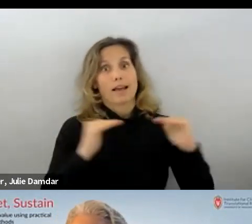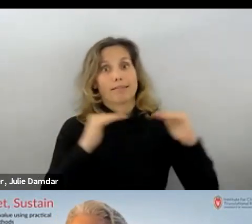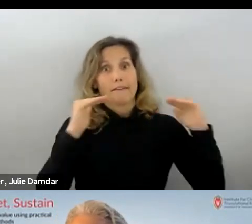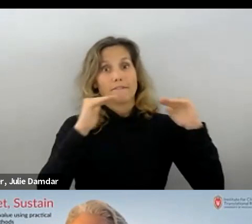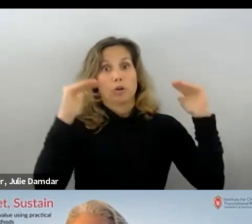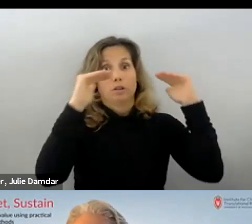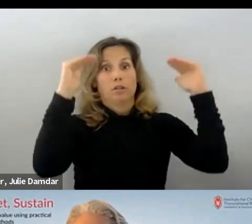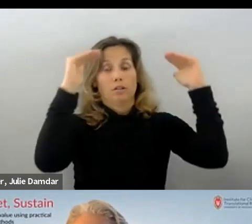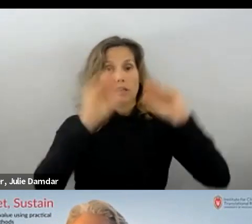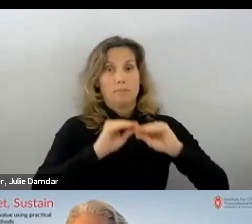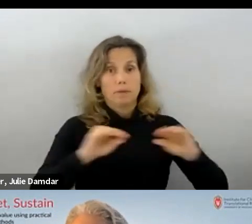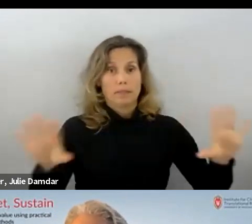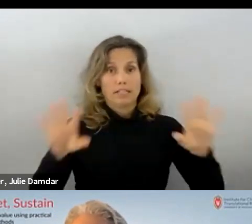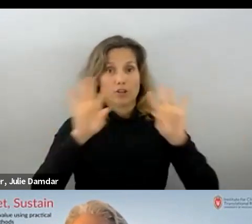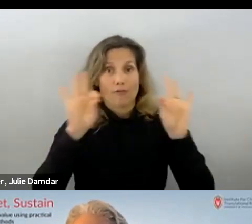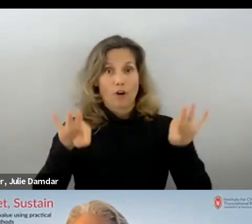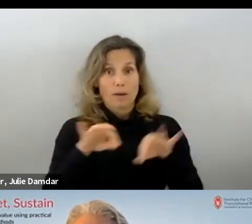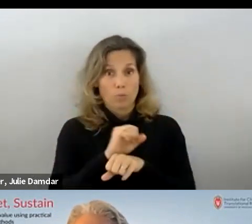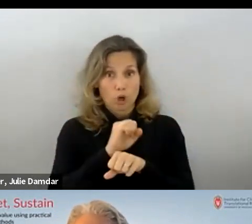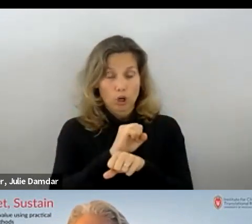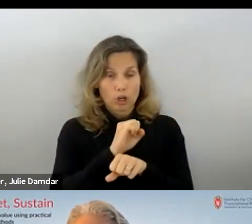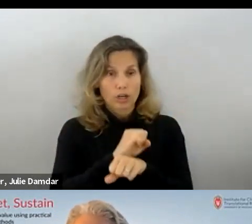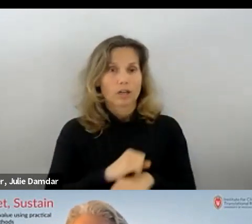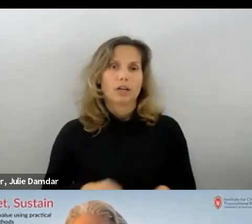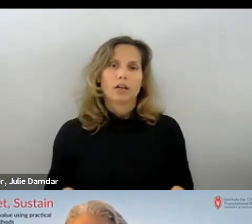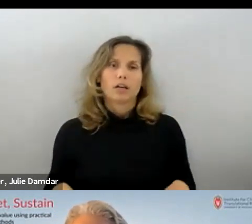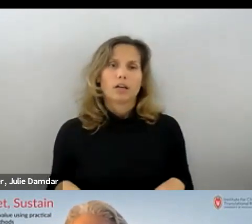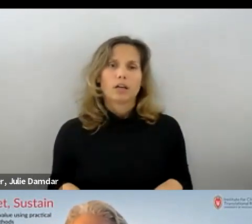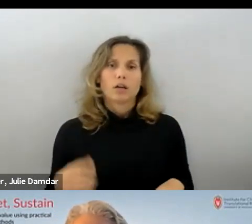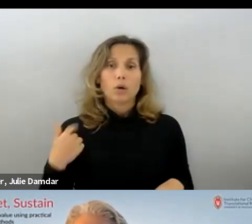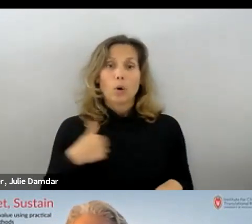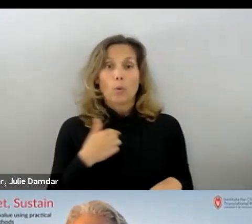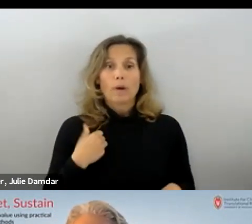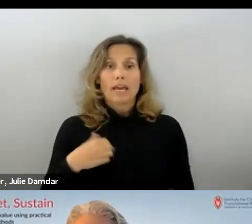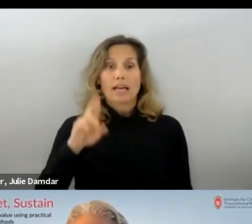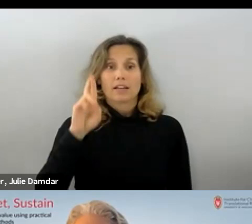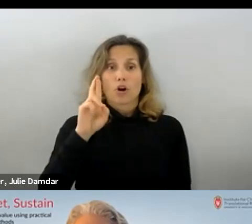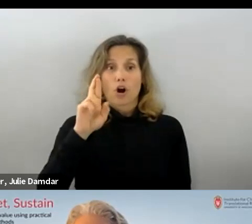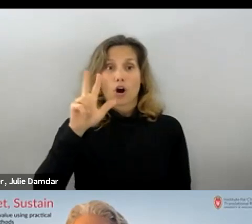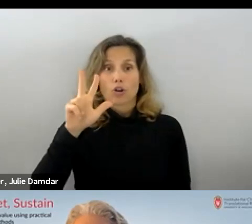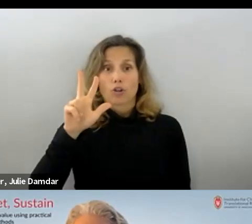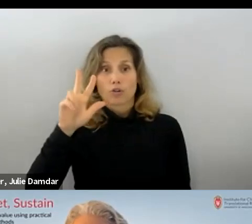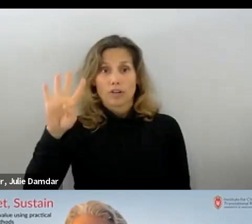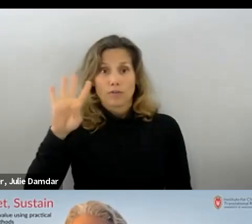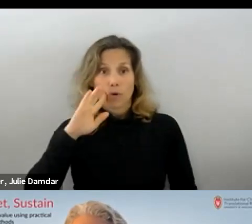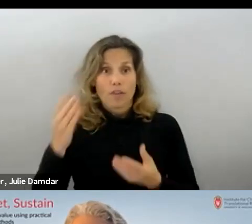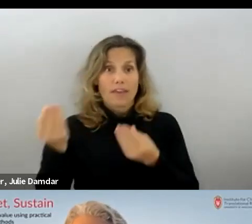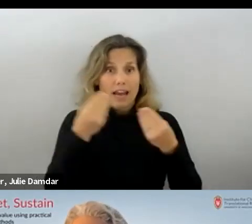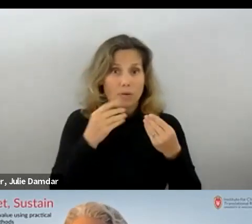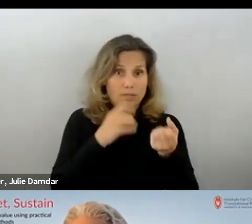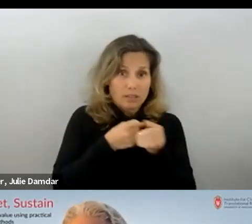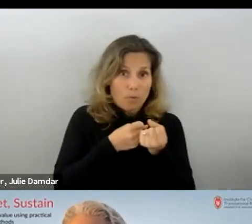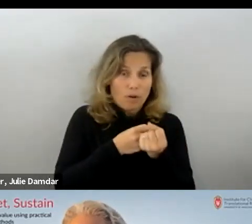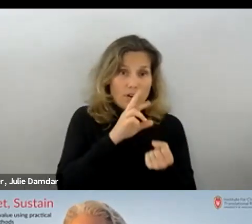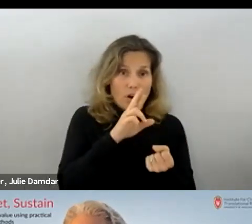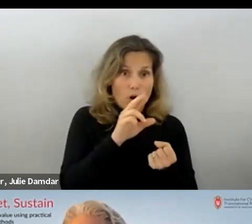And, you know, we learned, we did, we had an R34 clinical trial planning grant that helped inform the R01 that we're currently